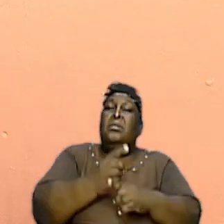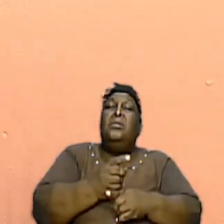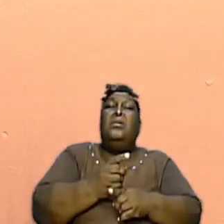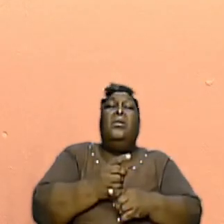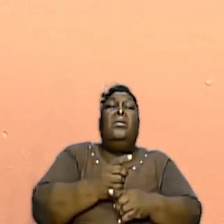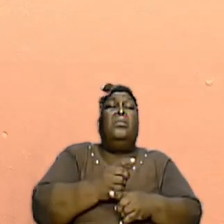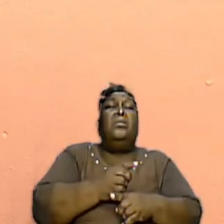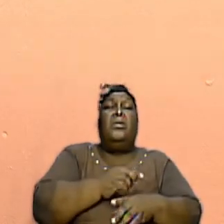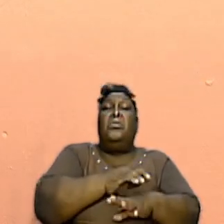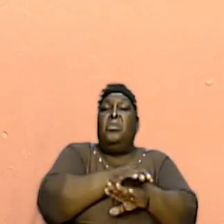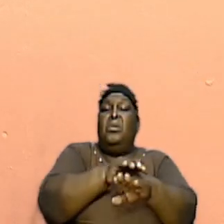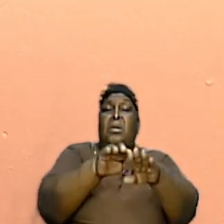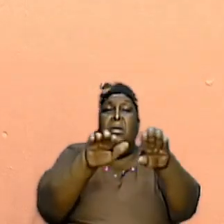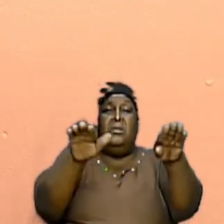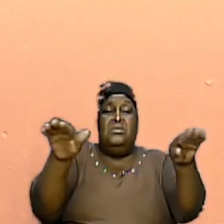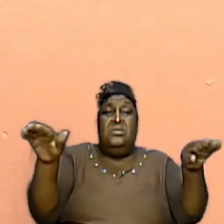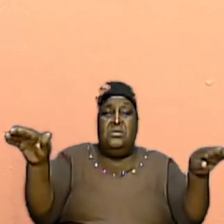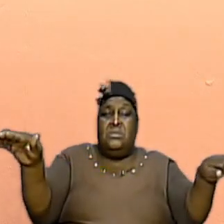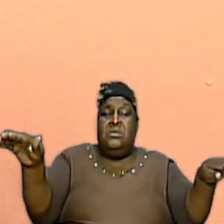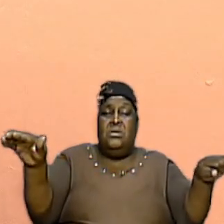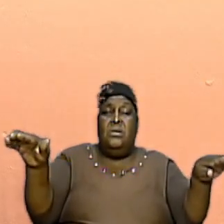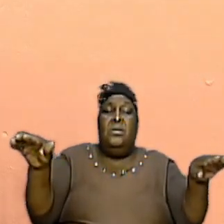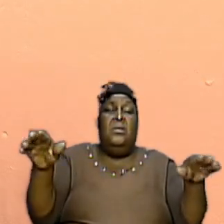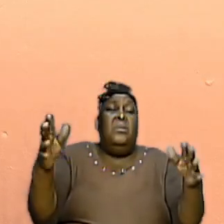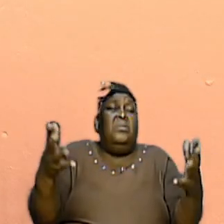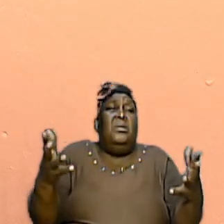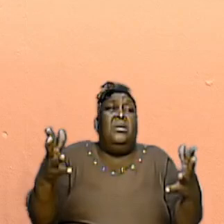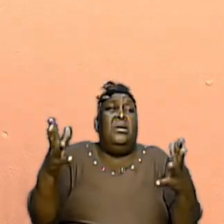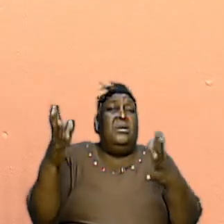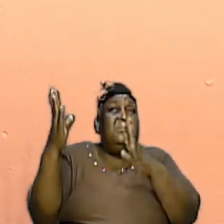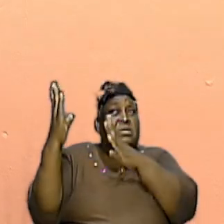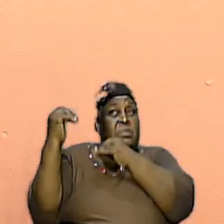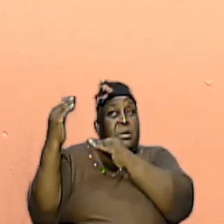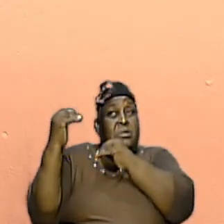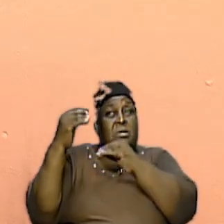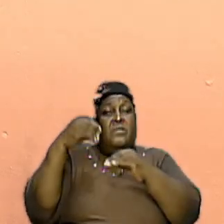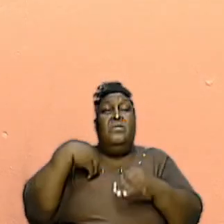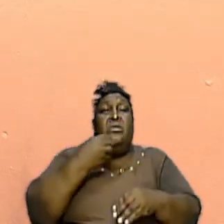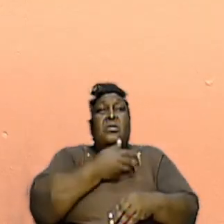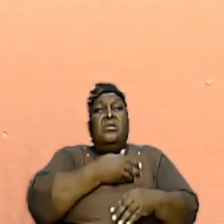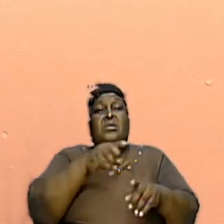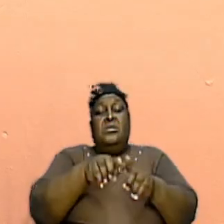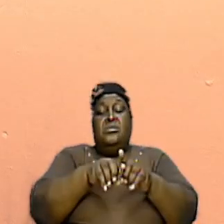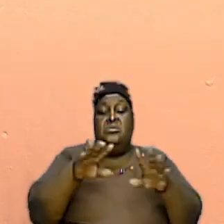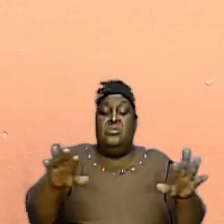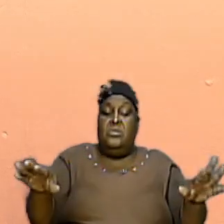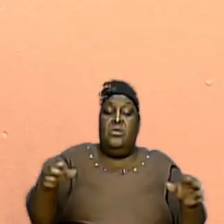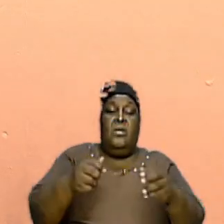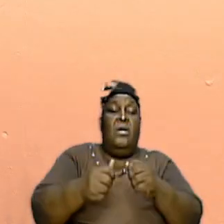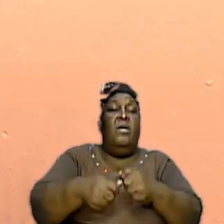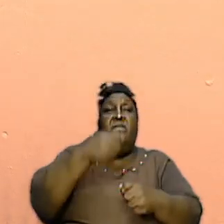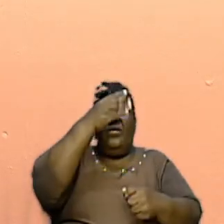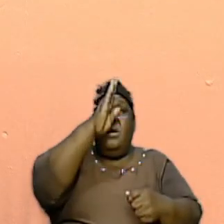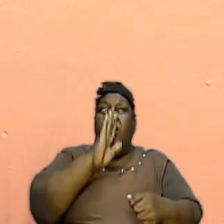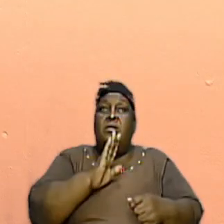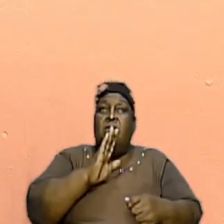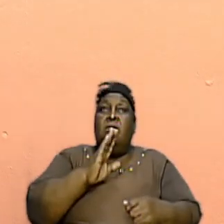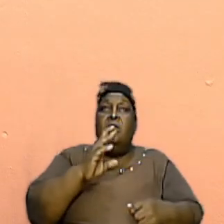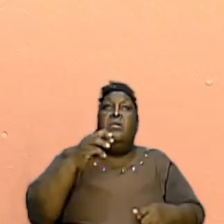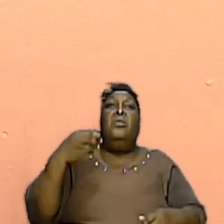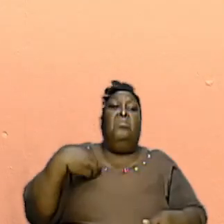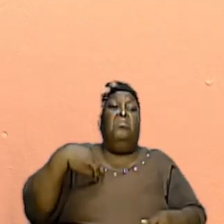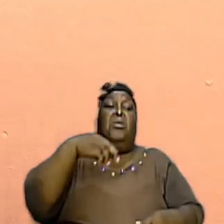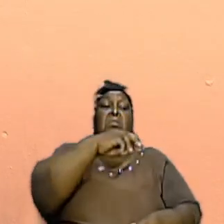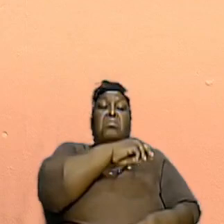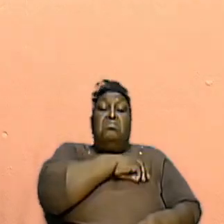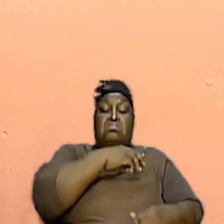spectrum as to what is expected of us as children of the Most High God, as members of the